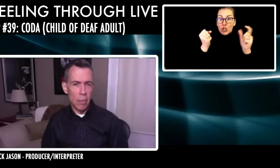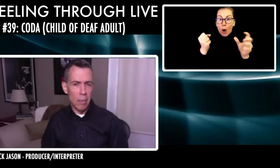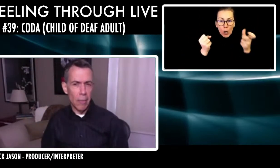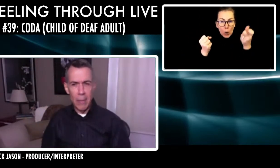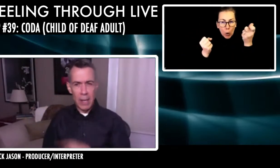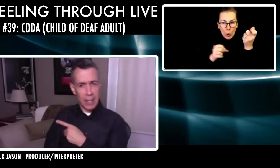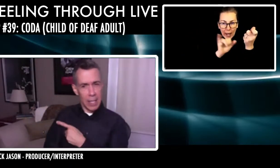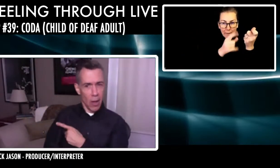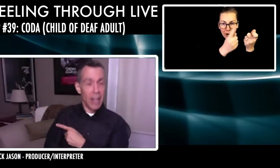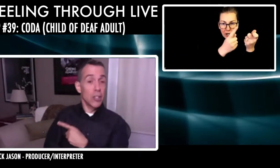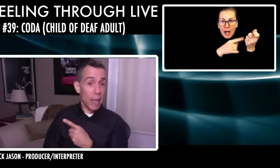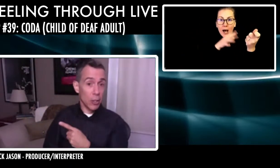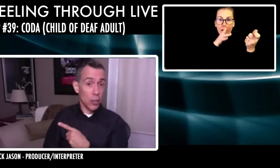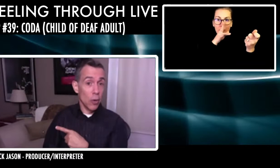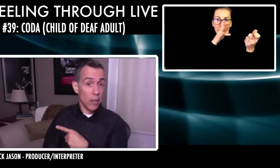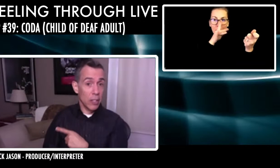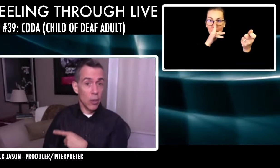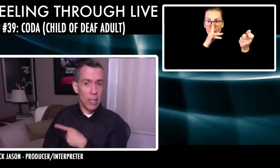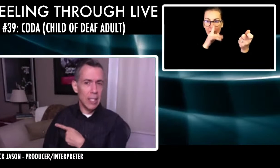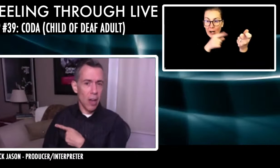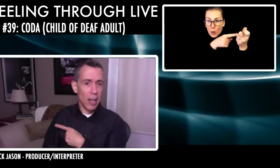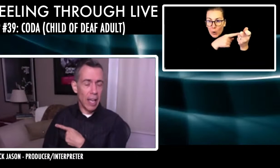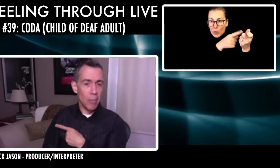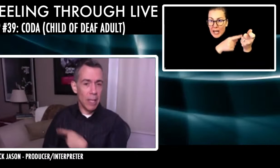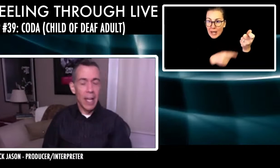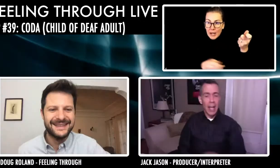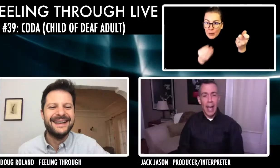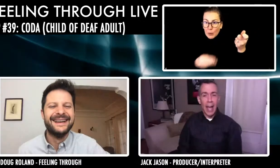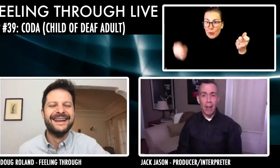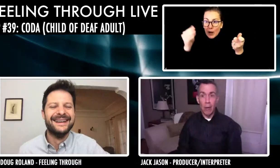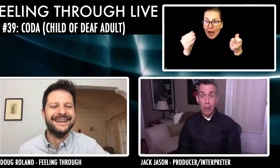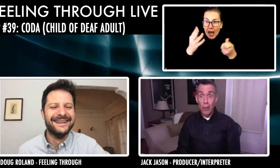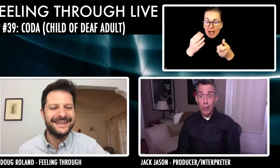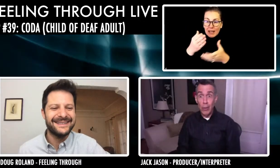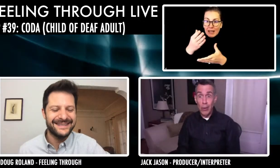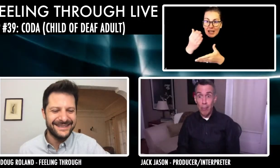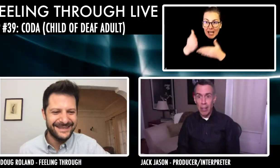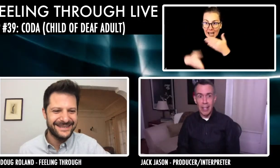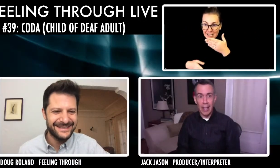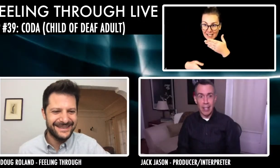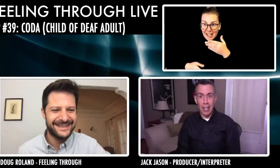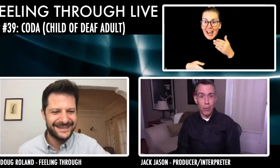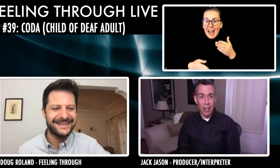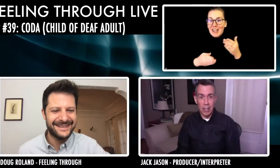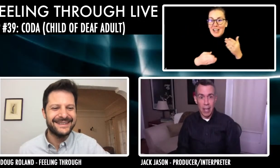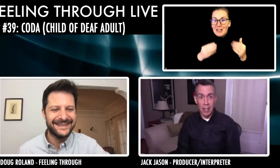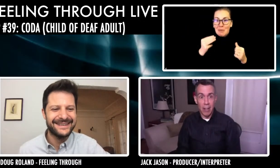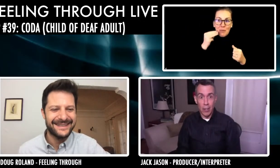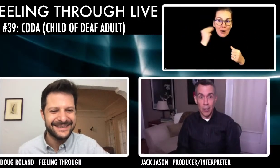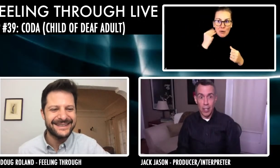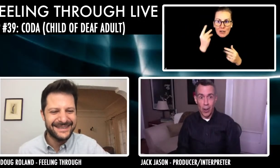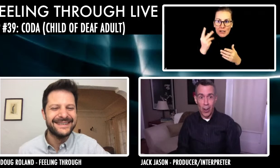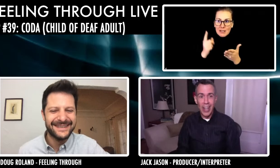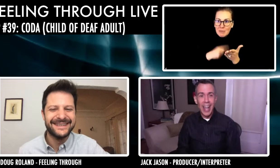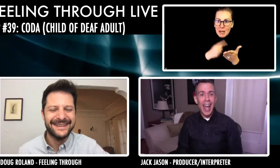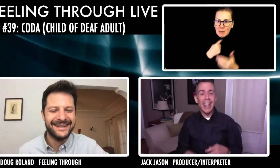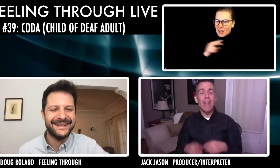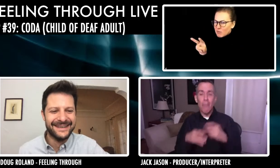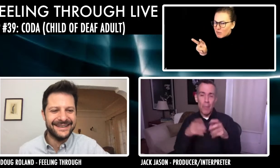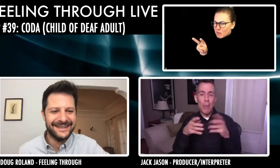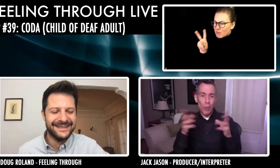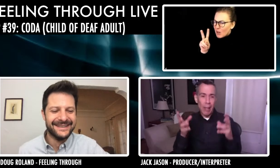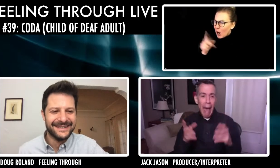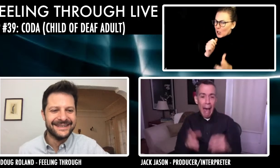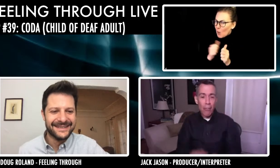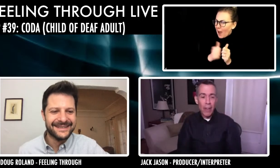she goes, wait a minute, is he talking? And she'll make a joke of it. She'll go, is he talking ahead of me? And I'll go, no, no, no, Marley. Like the kid who got his hand caught in the cookie jar. And